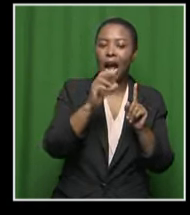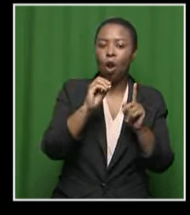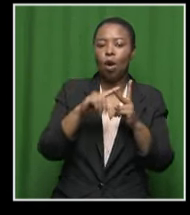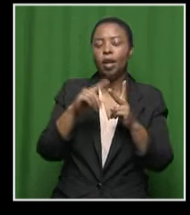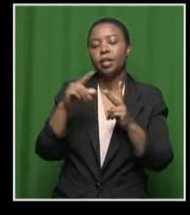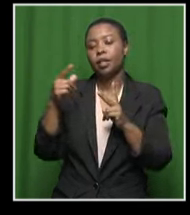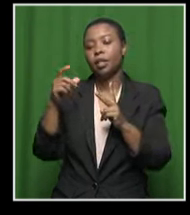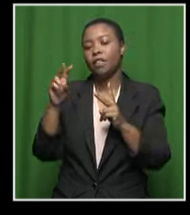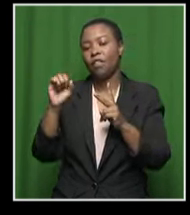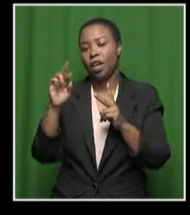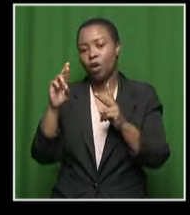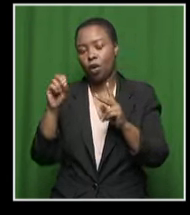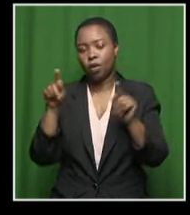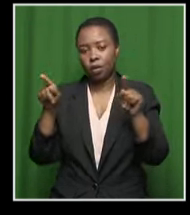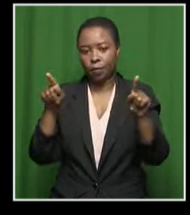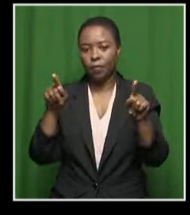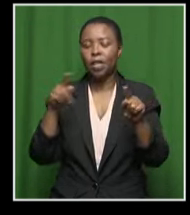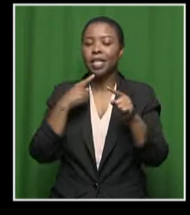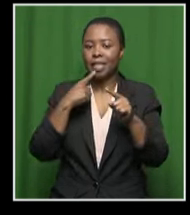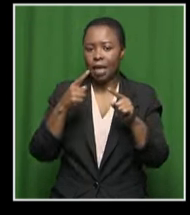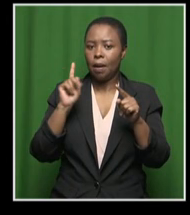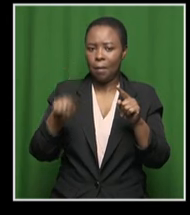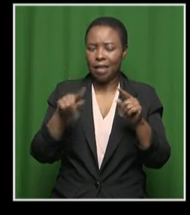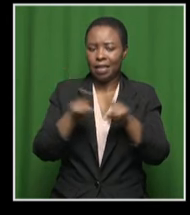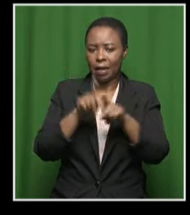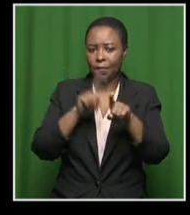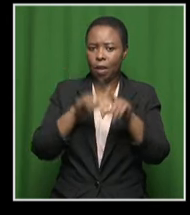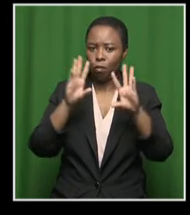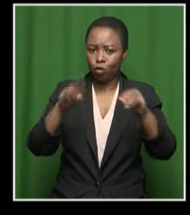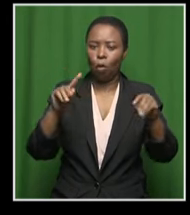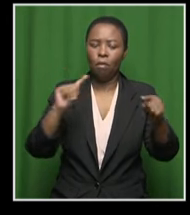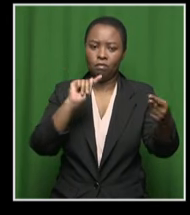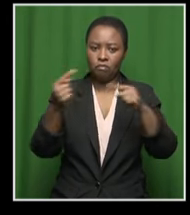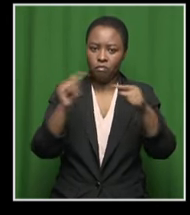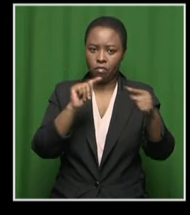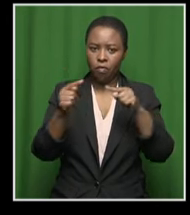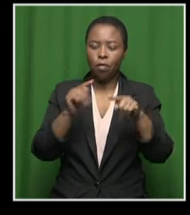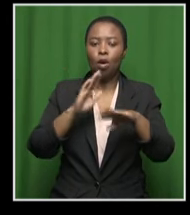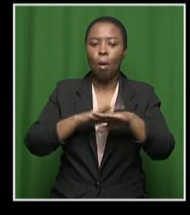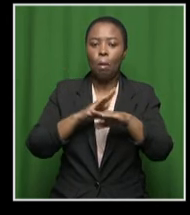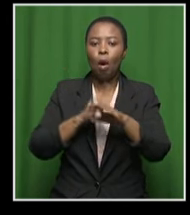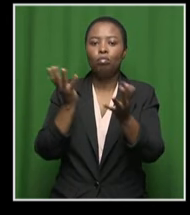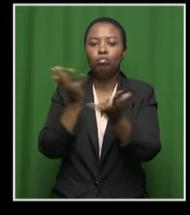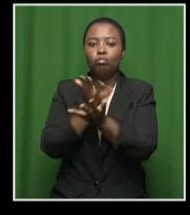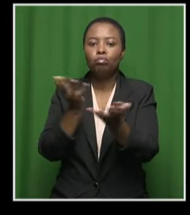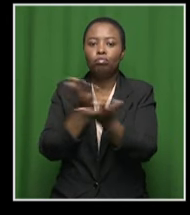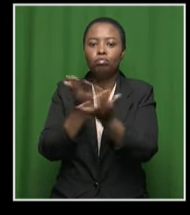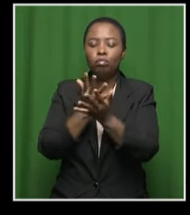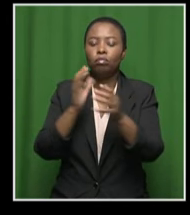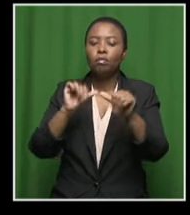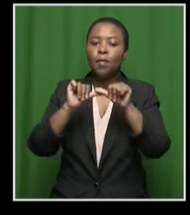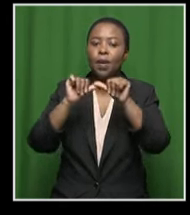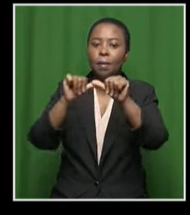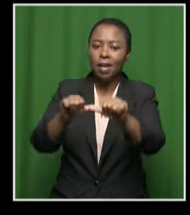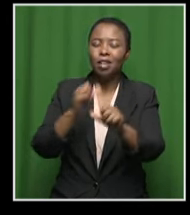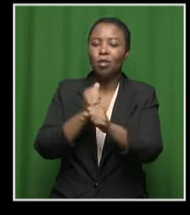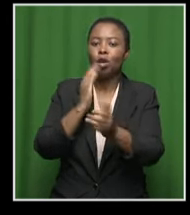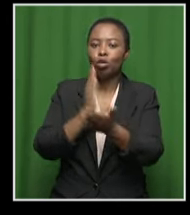reiterated the need for an immediate ceasefire and a dialogue towards a permanent cessation of hostilities.